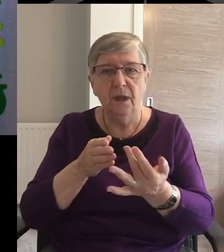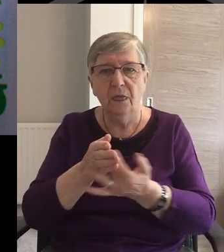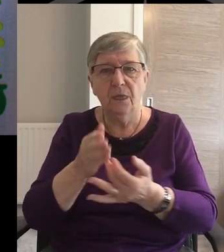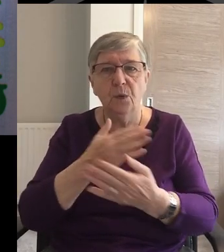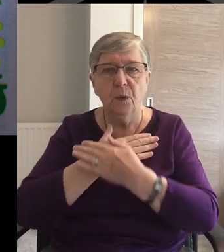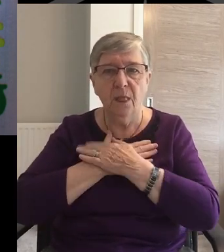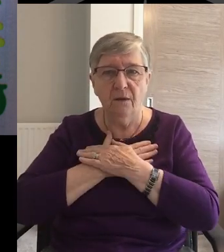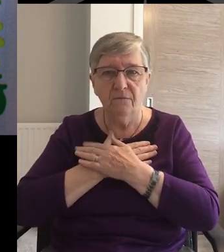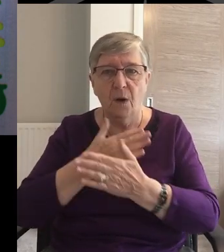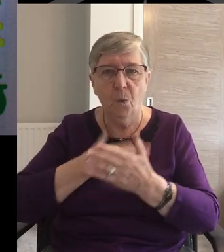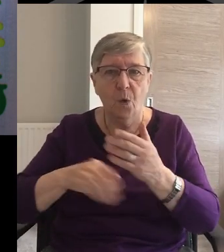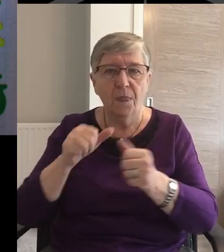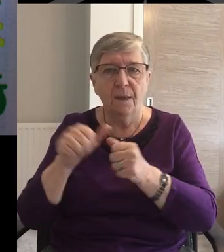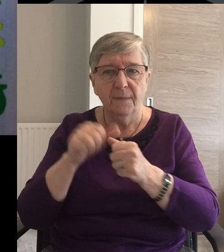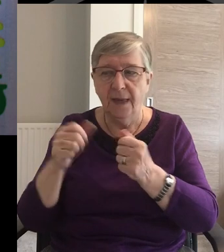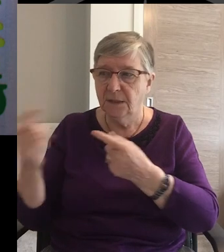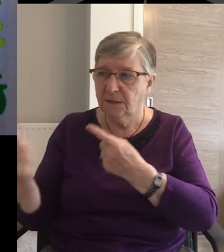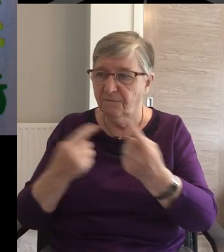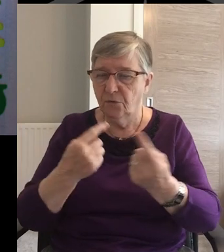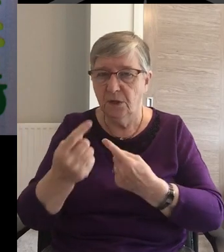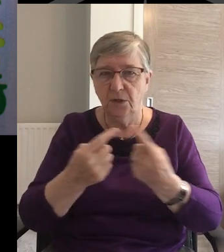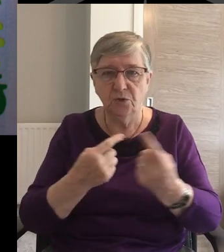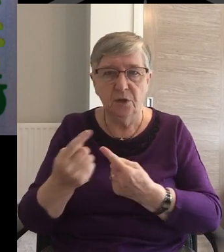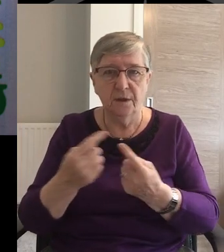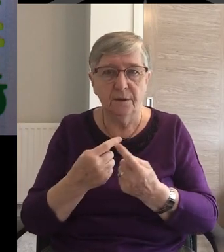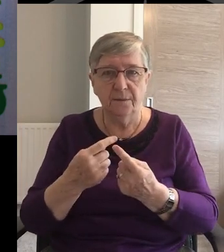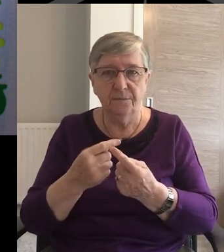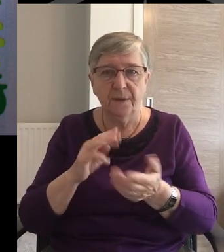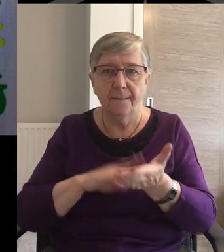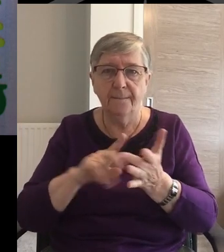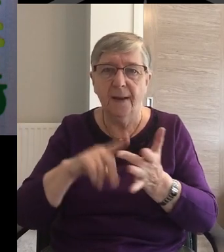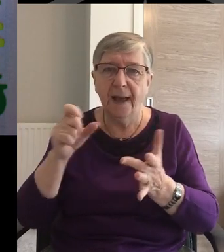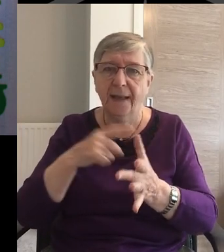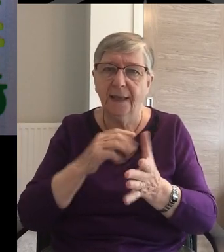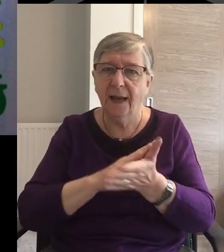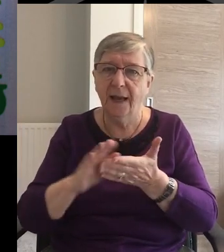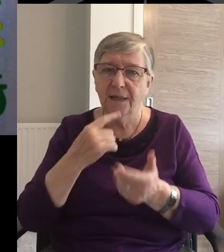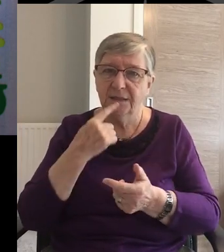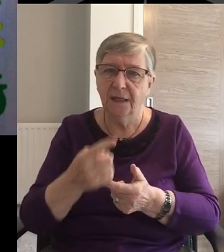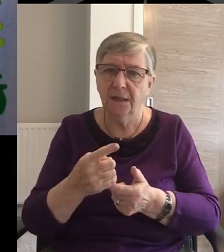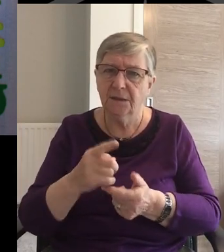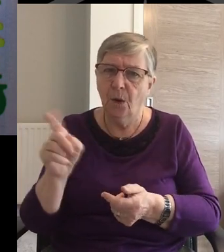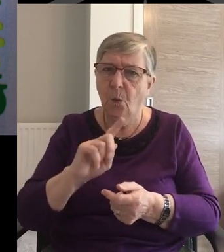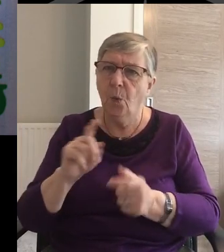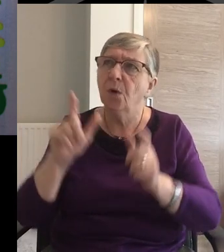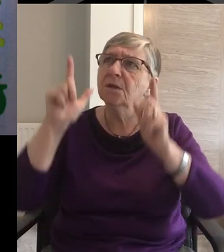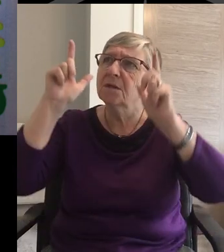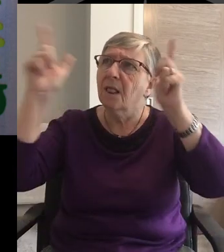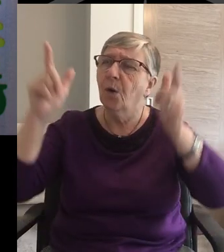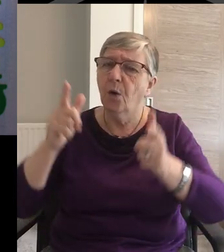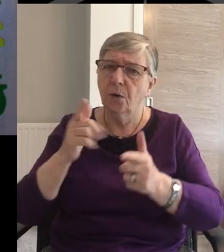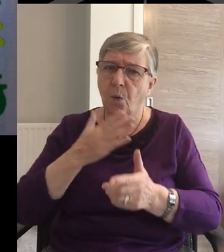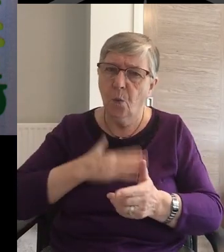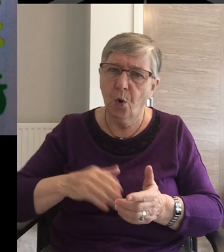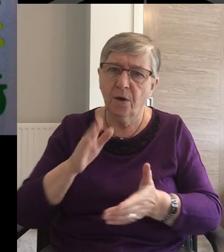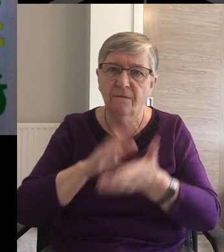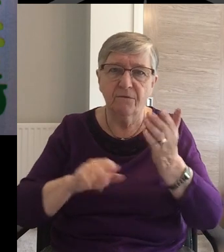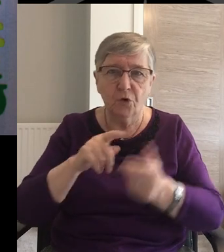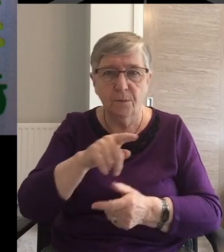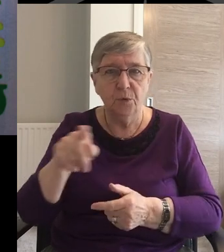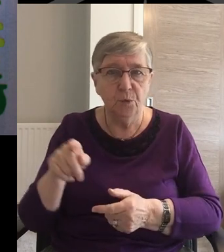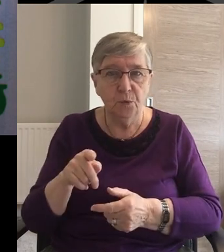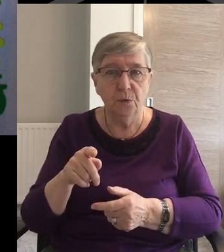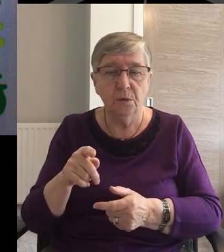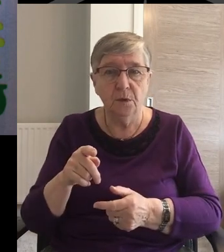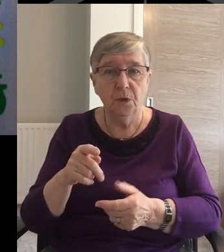The prophet Micah says In chapter 6 Verse 8 What does the Lord Require of you To act justly